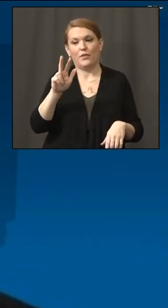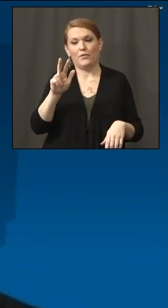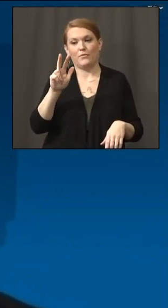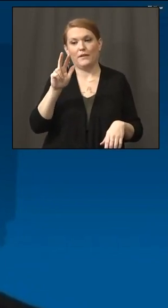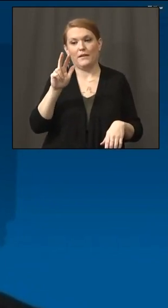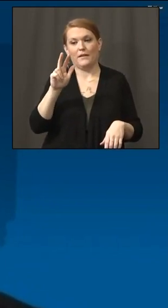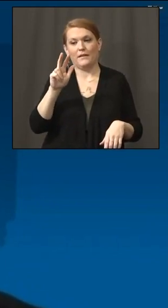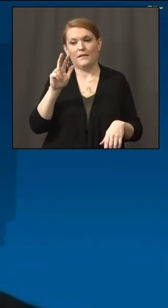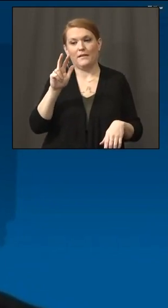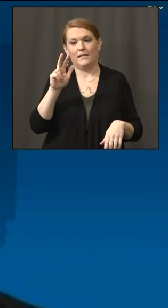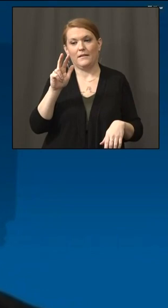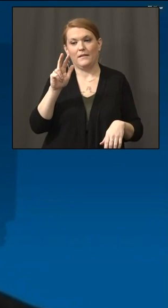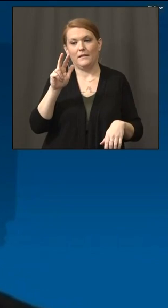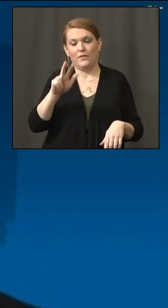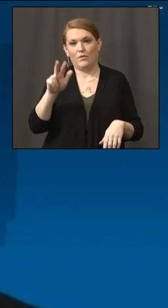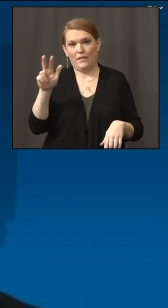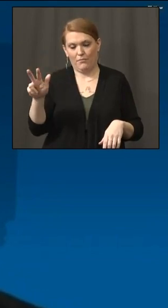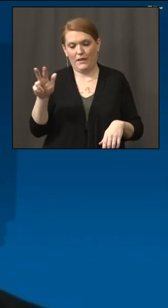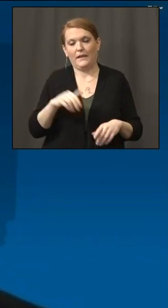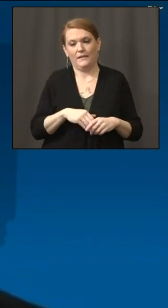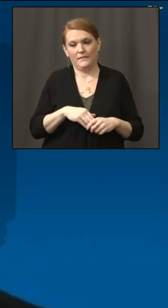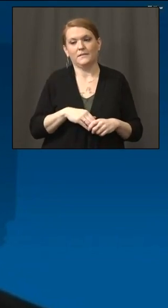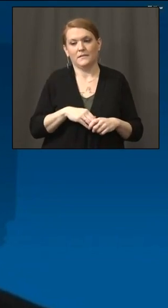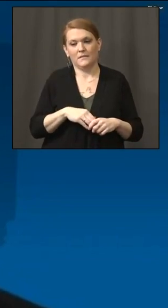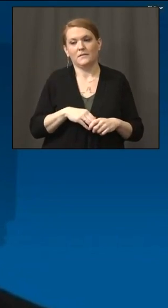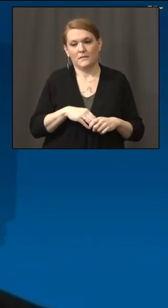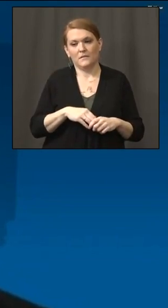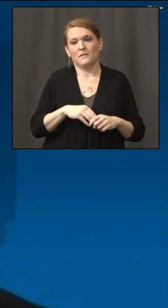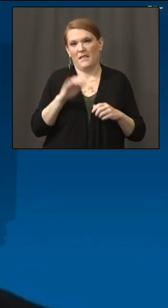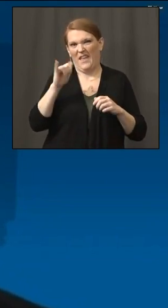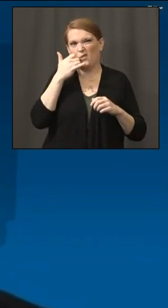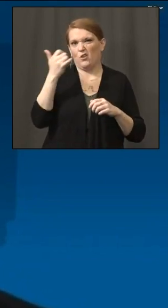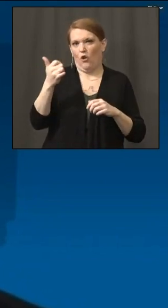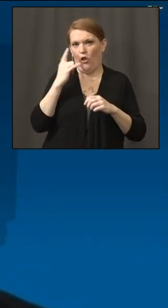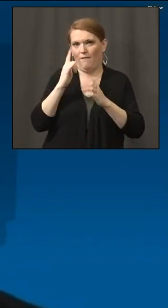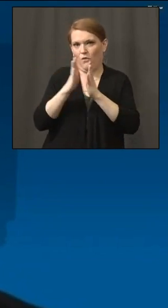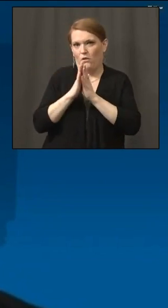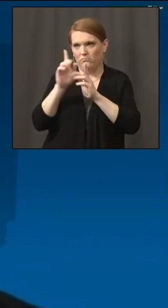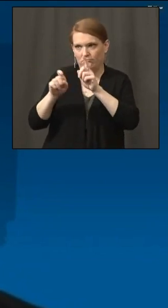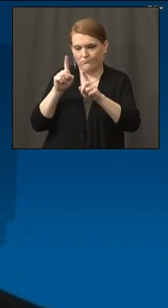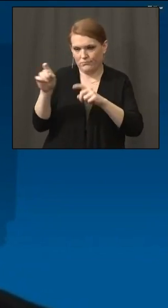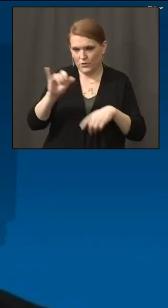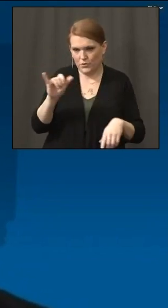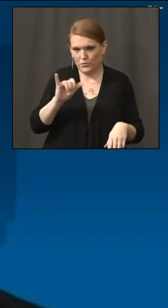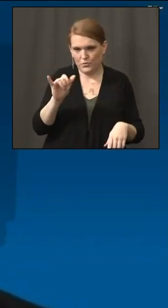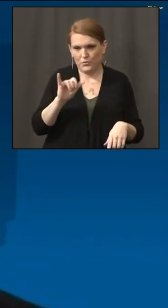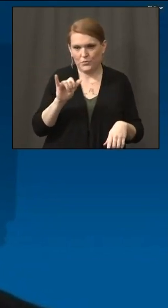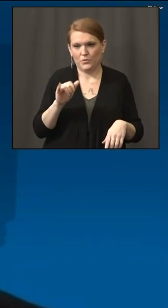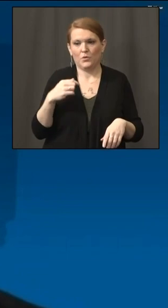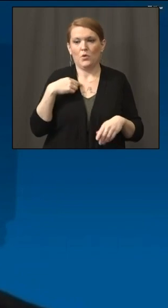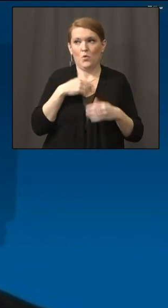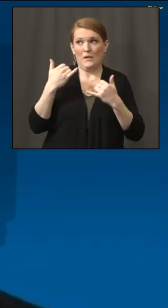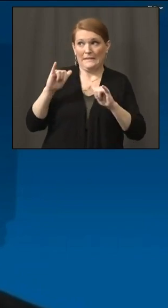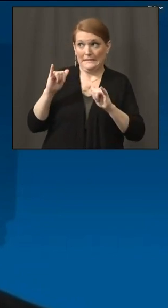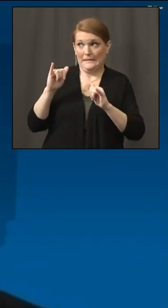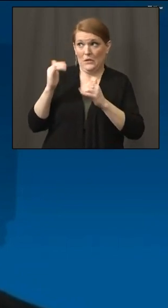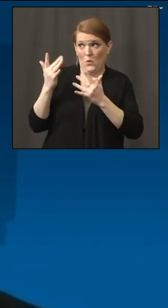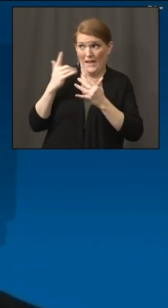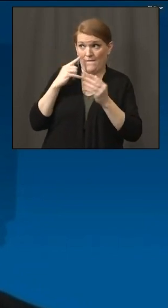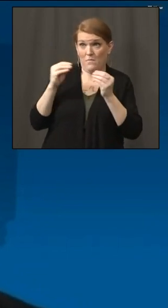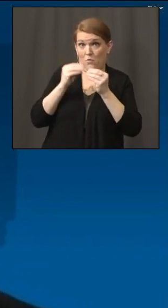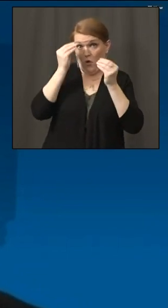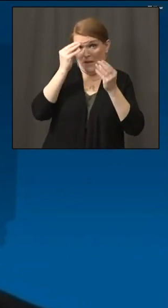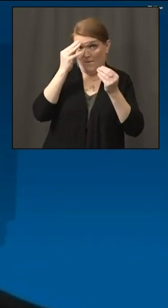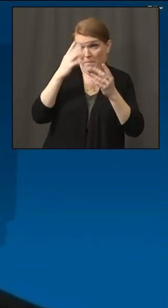-500-2333. We're still downloading a lot of the information relative to this new